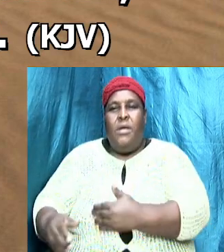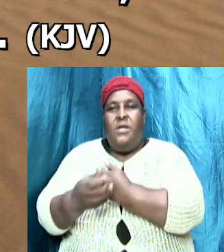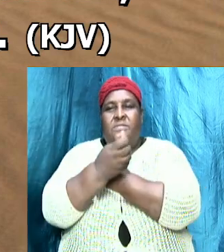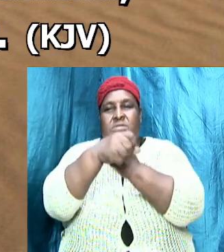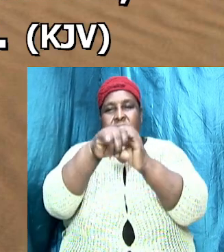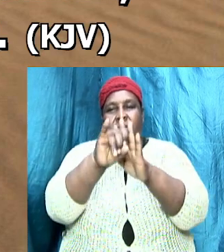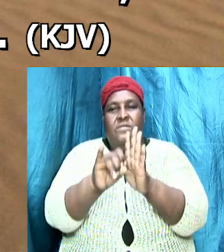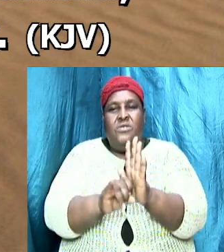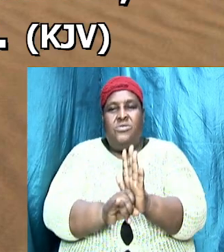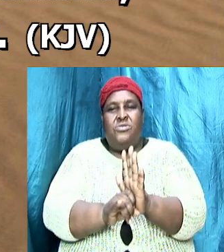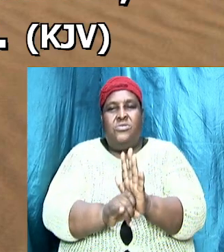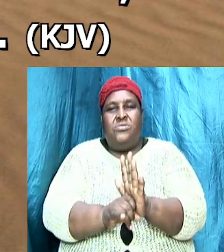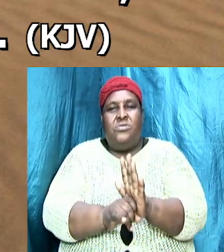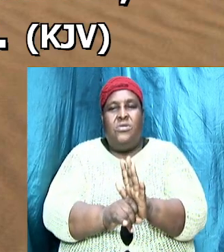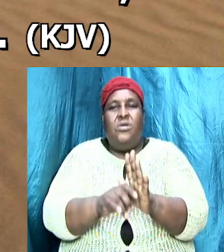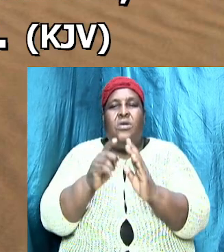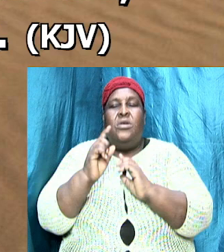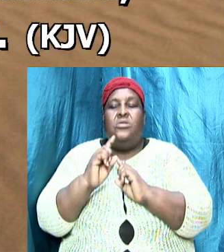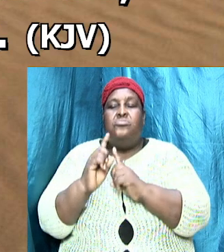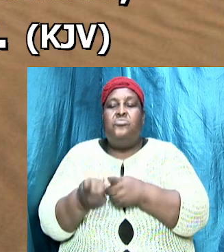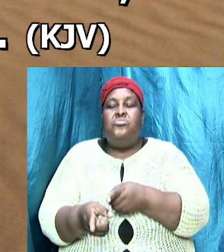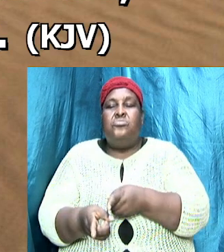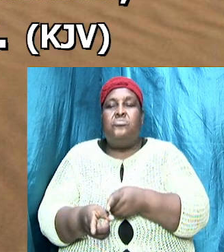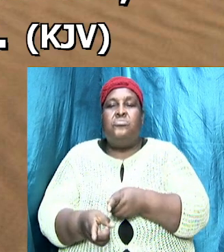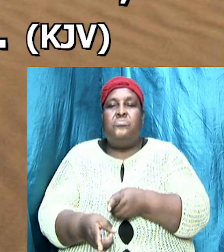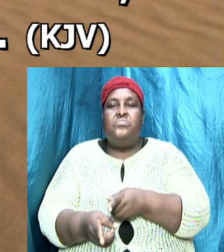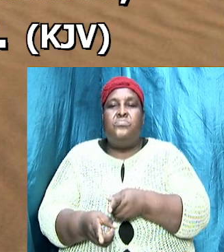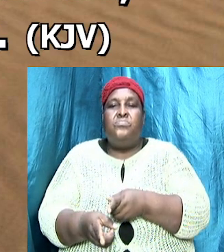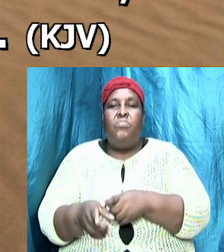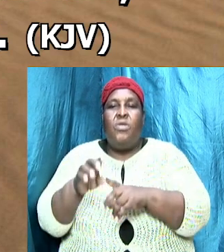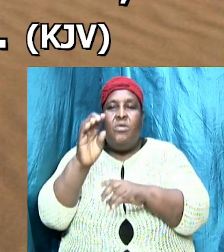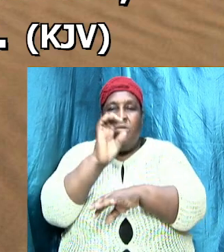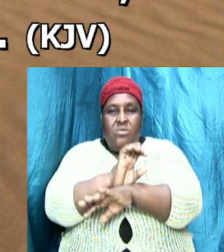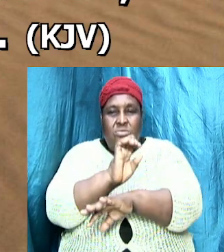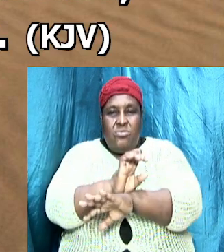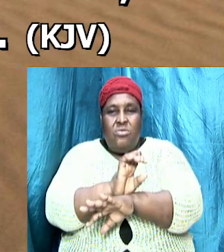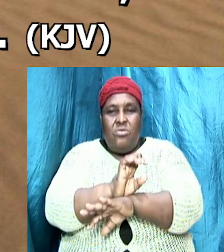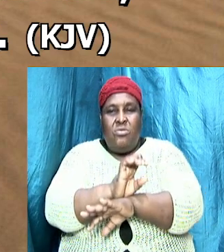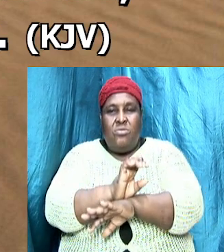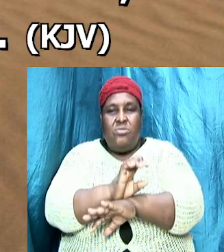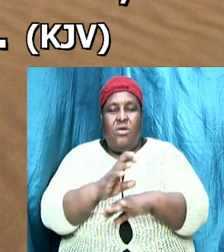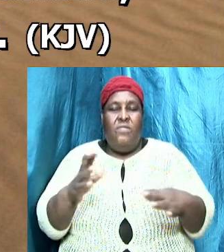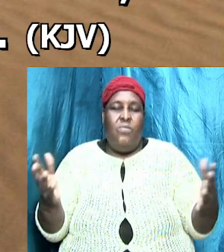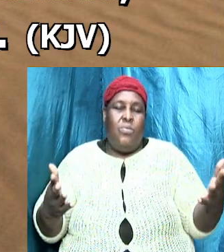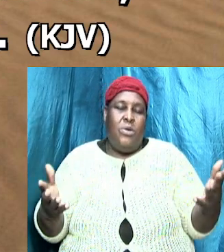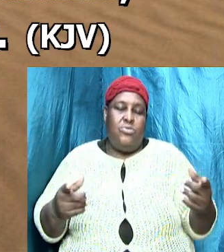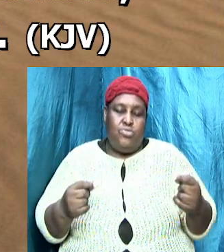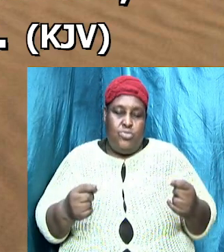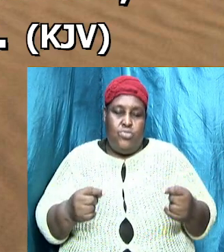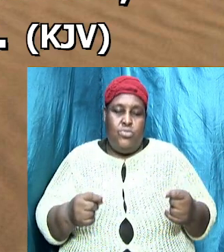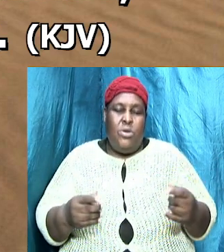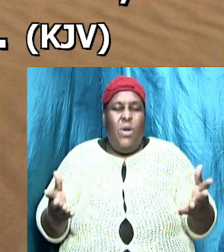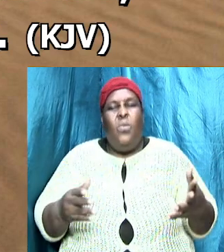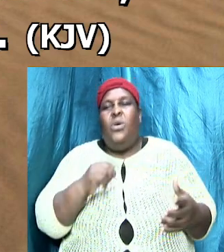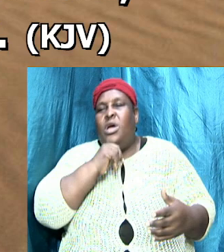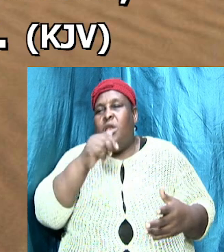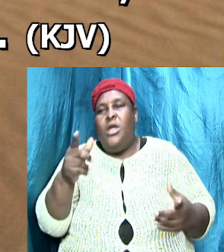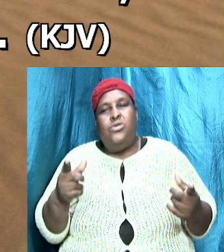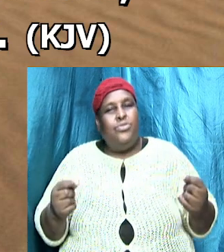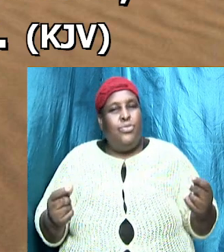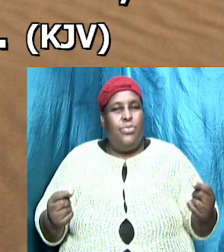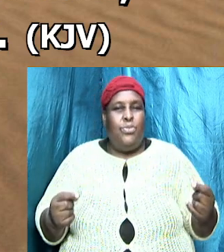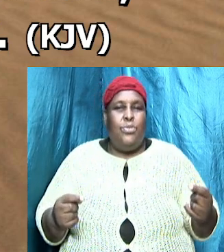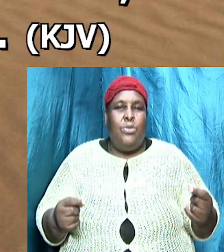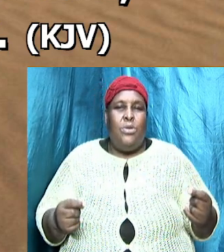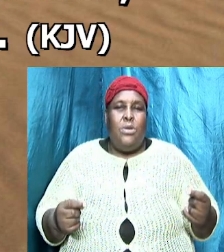it instructs the church of what to do or what not to do and